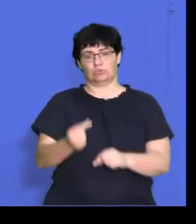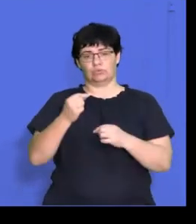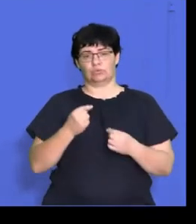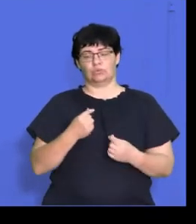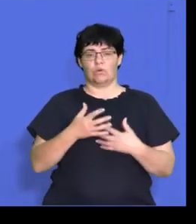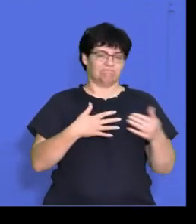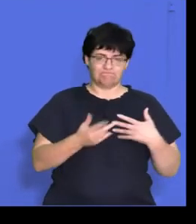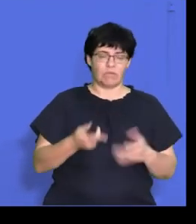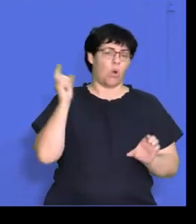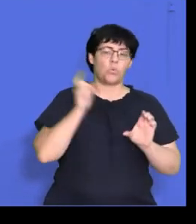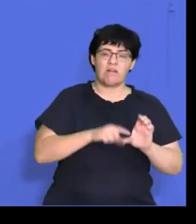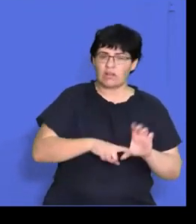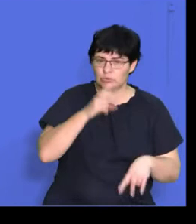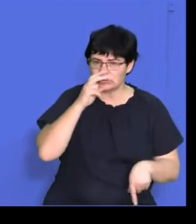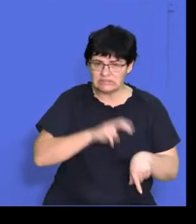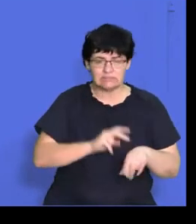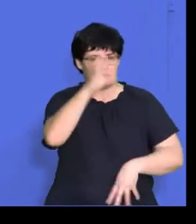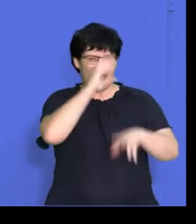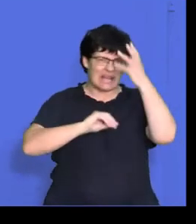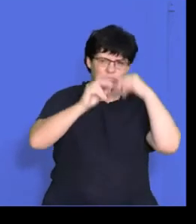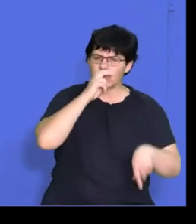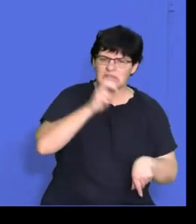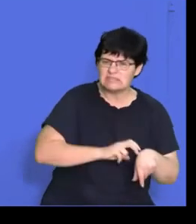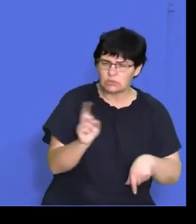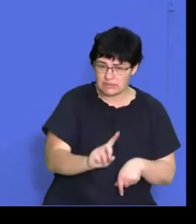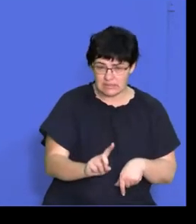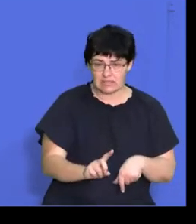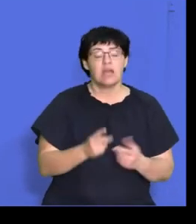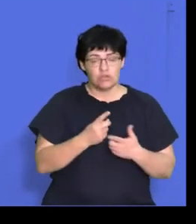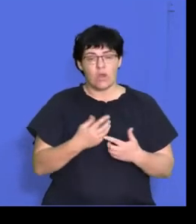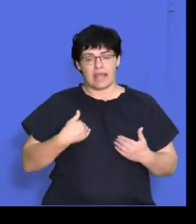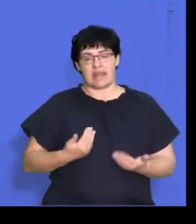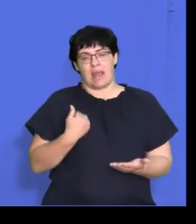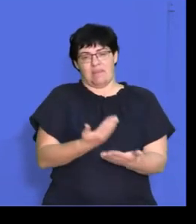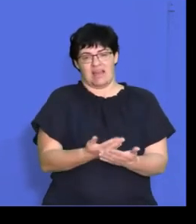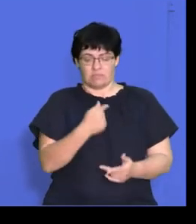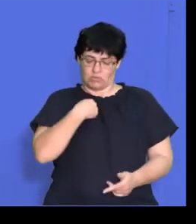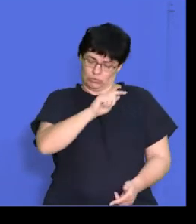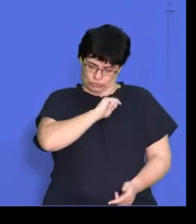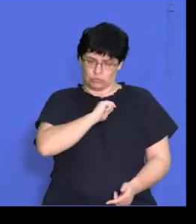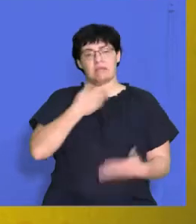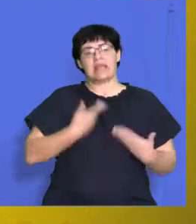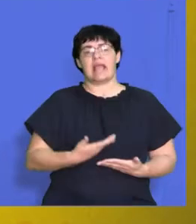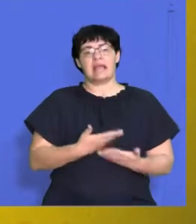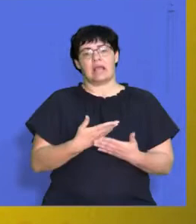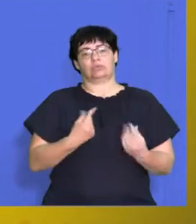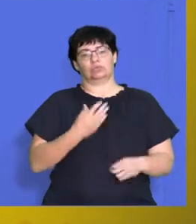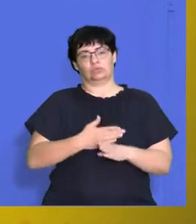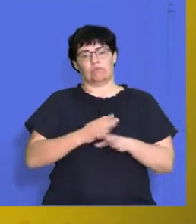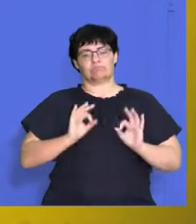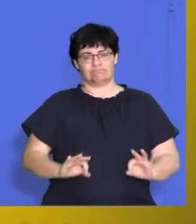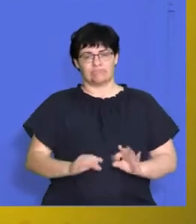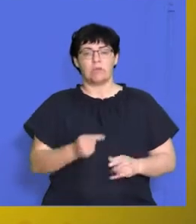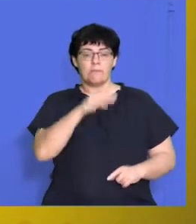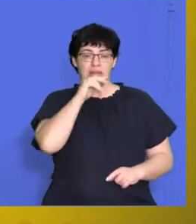what qualifications, what experience do you actually need that you can do this job? So now you've got to make sure that you can